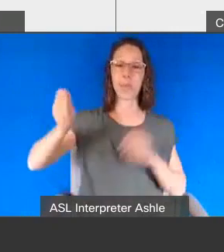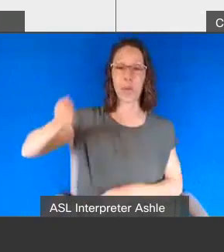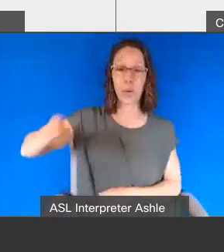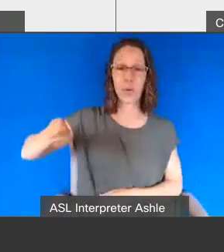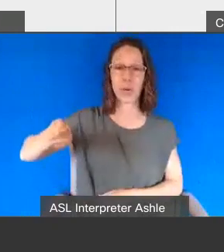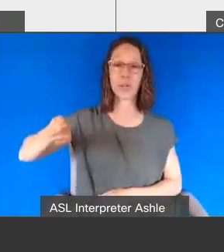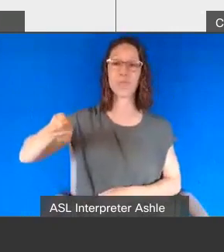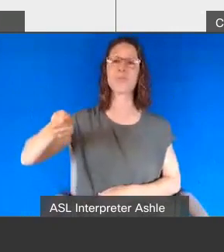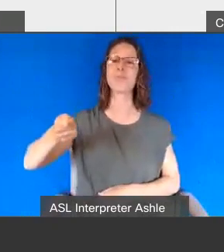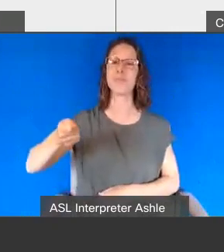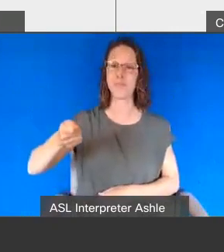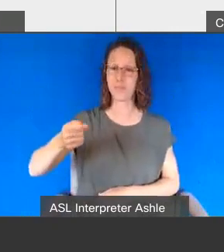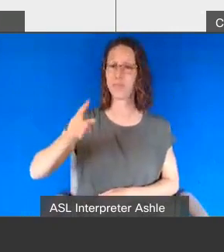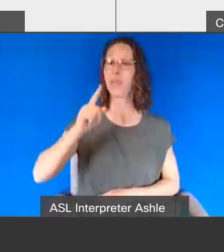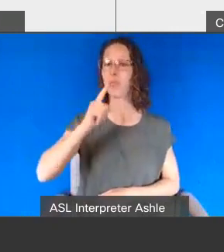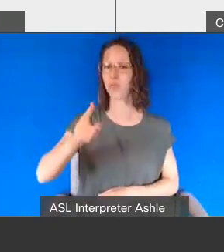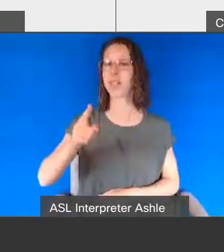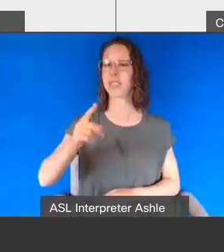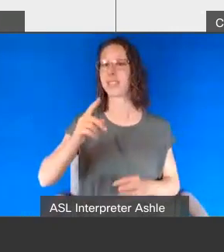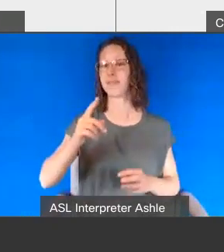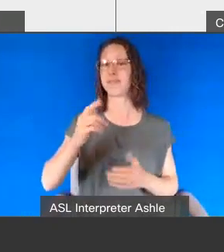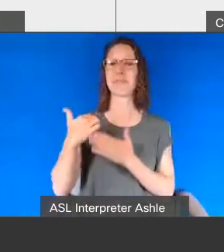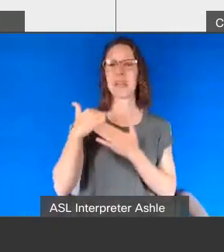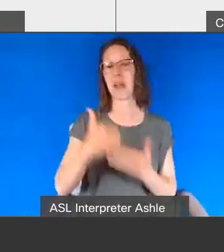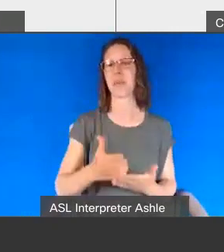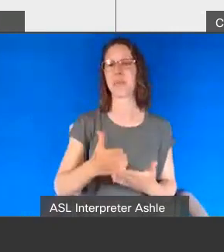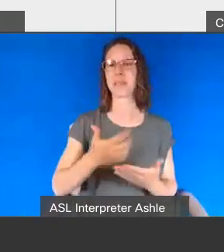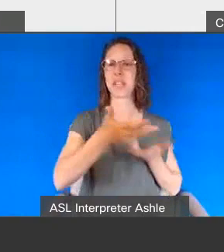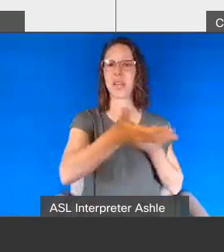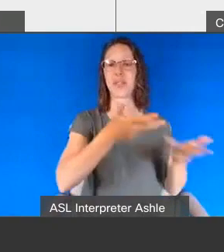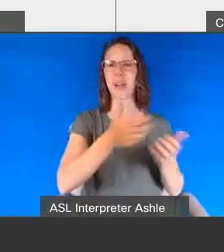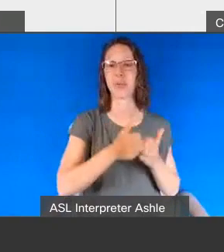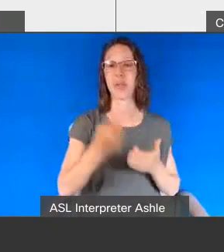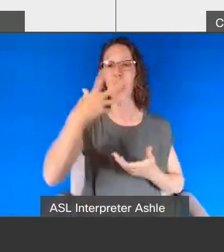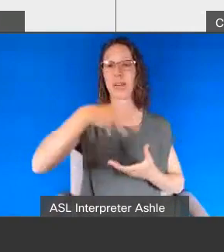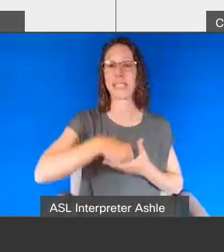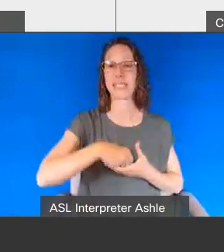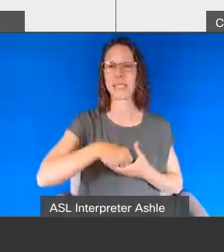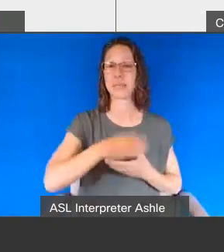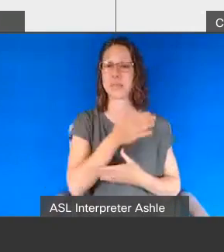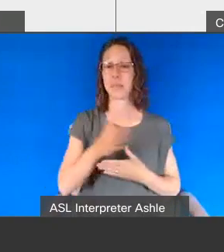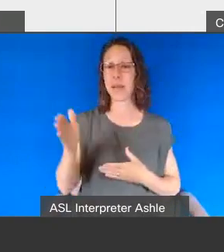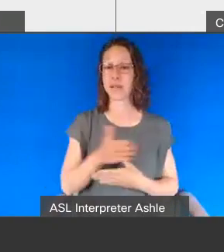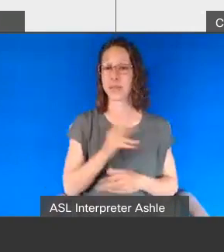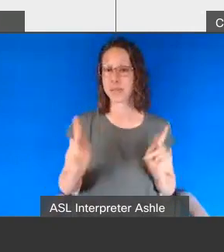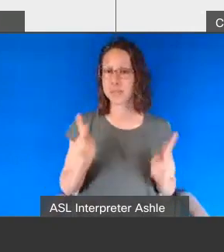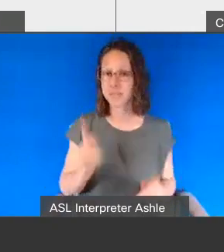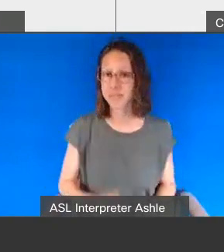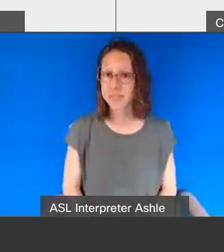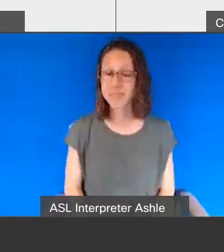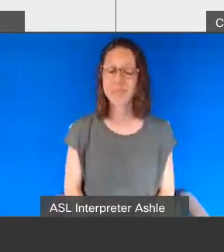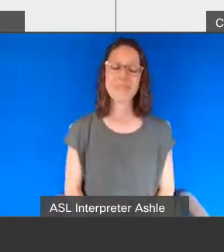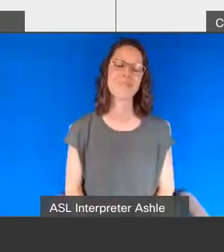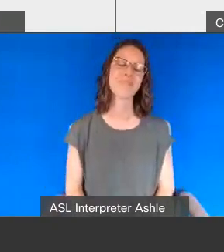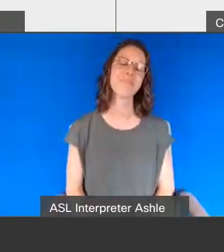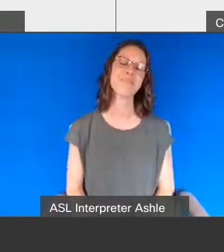their interactions with people on the spectrum so our trip that is um in a nutshell what